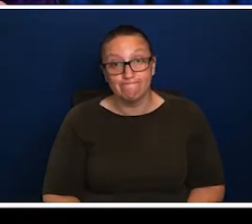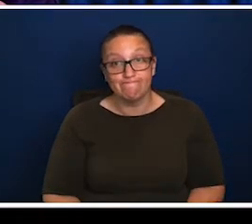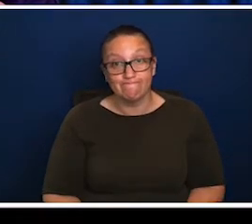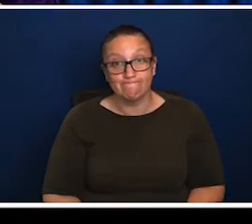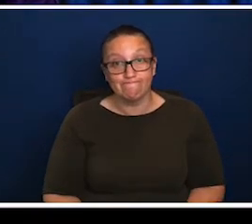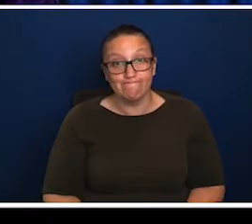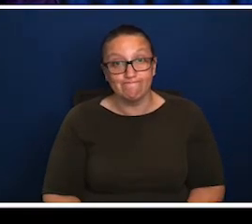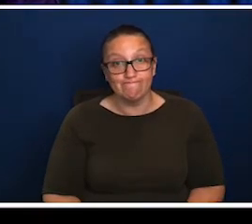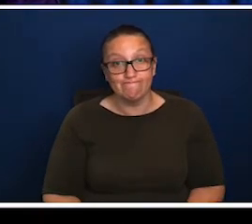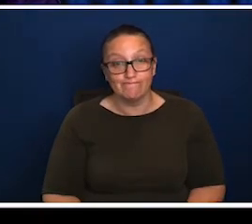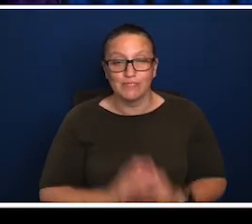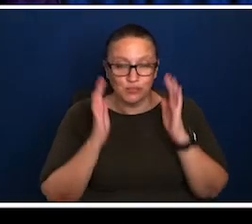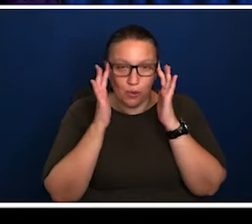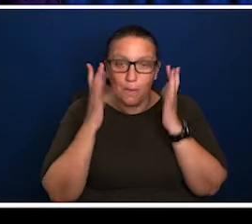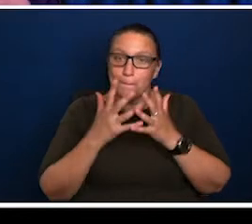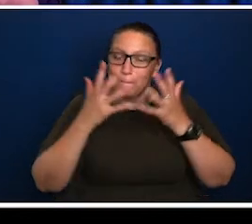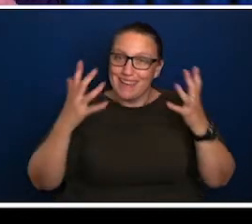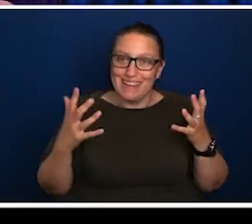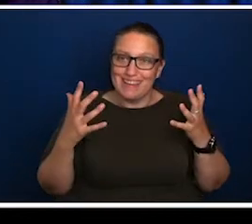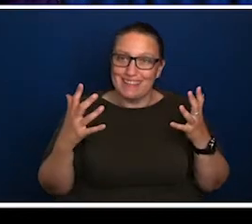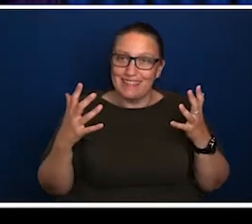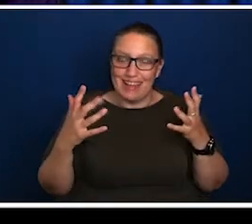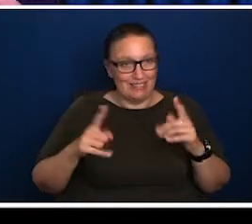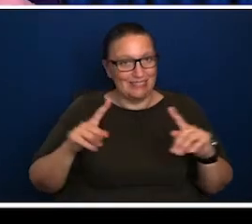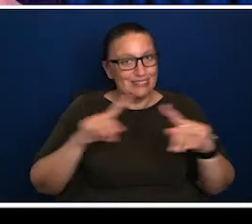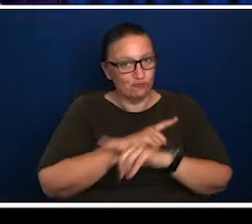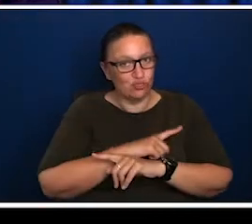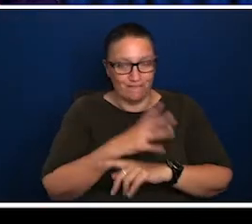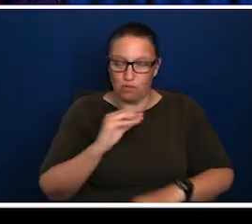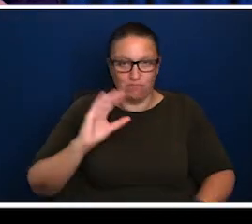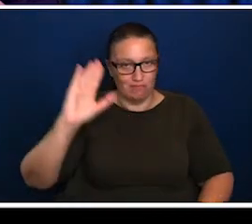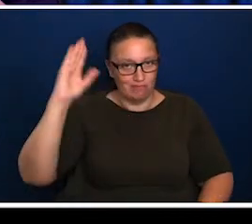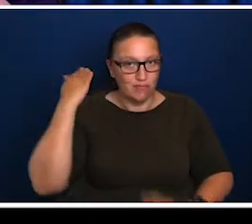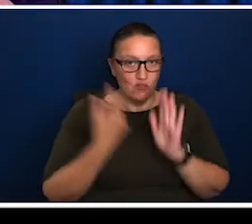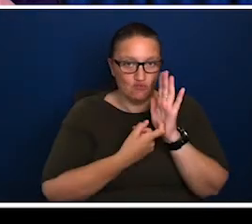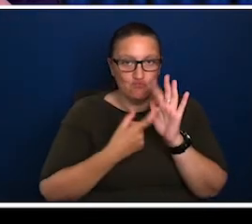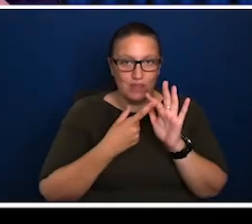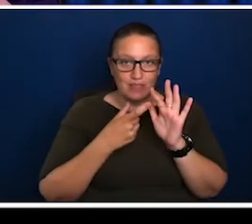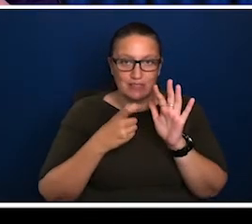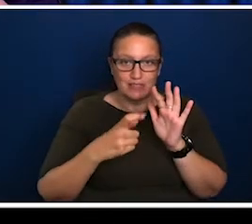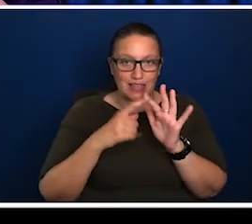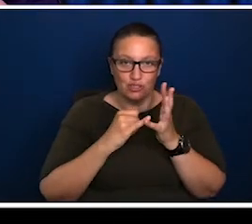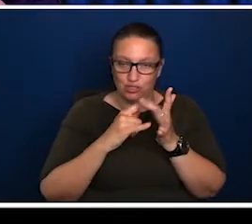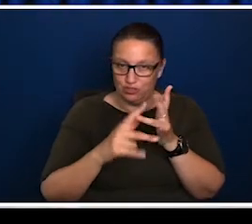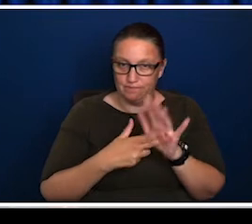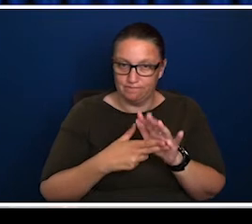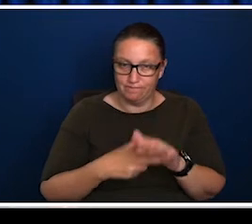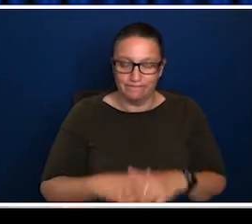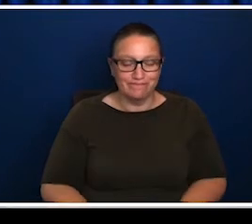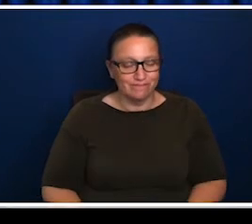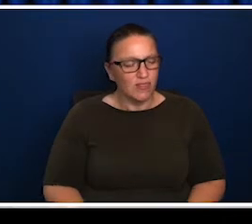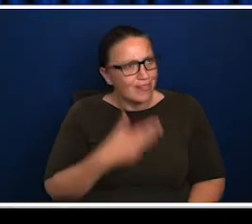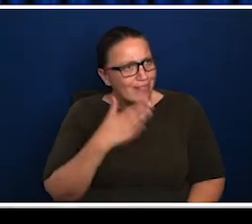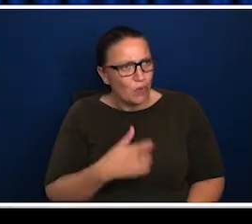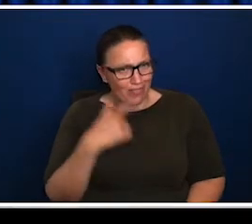in this episode. So epic and different is probably the best way I'd describe it. Yeah, think that's a fair summary.